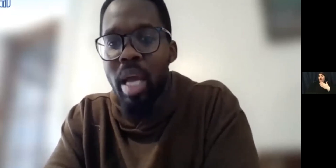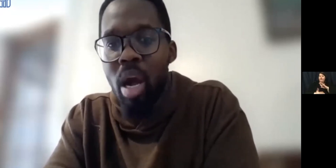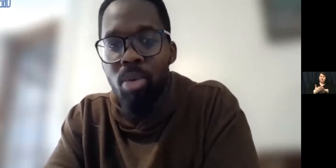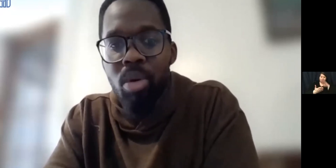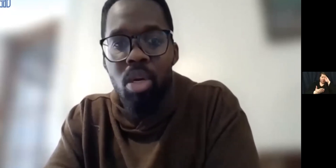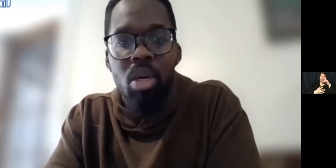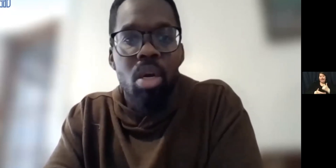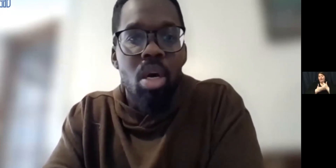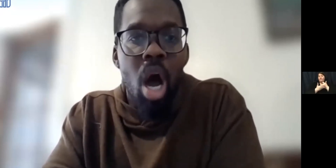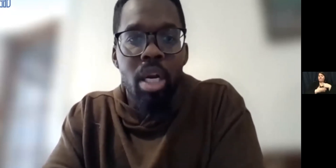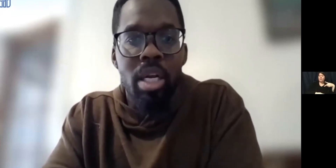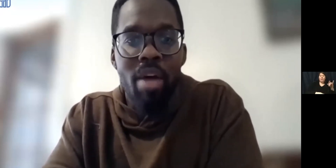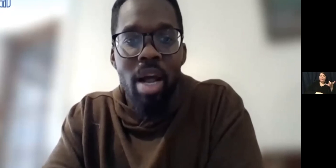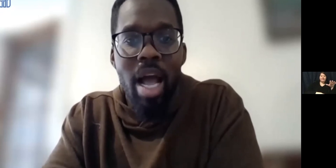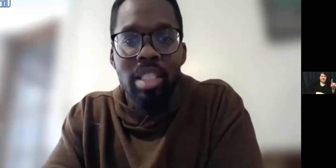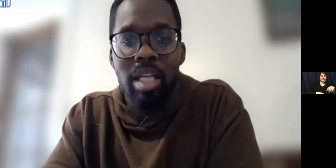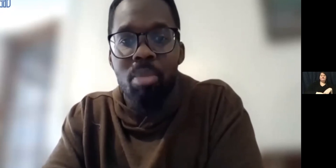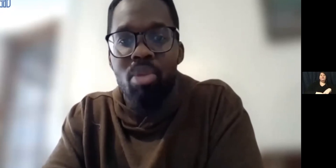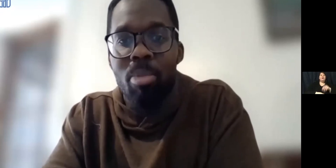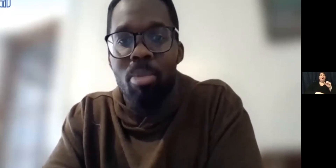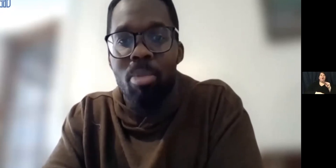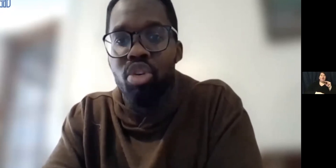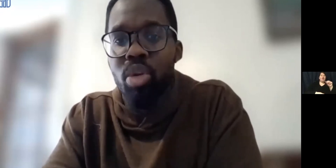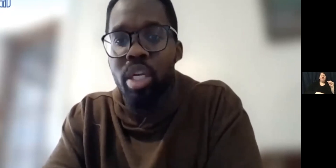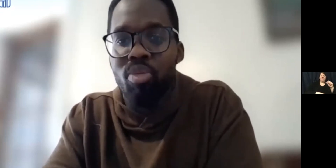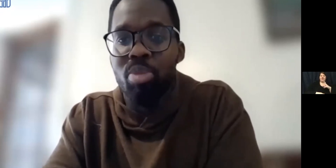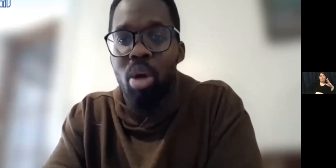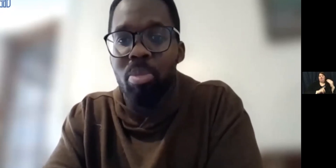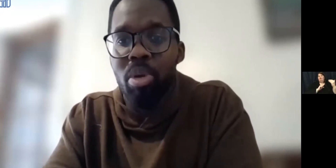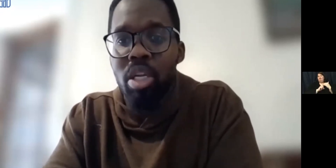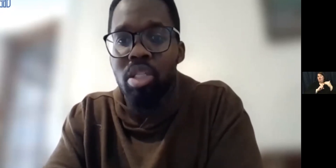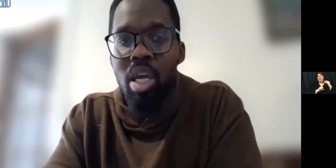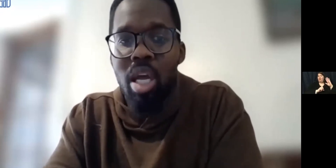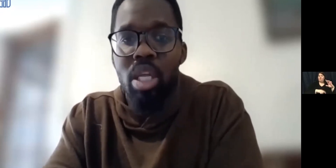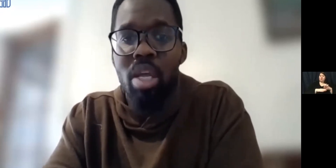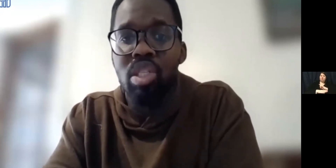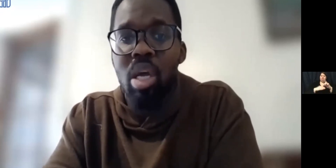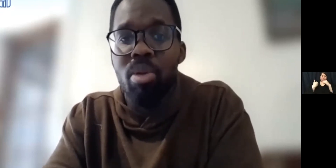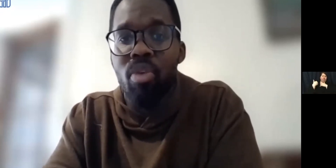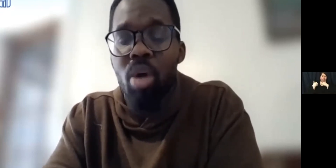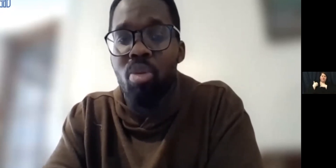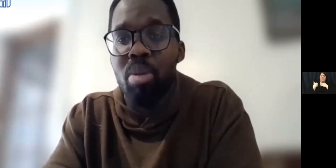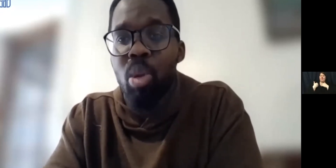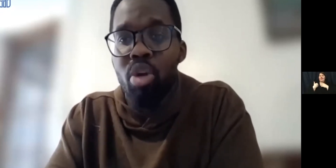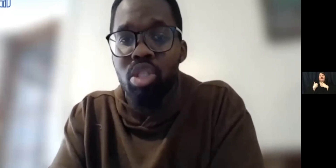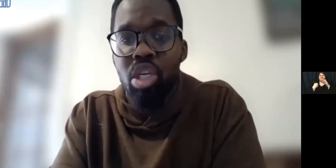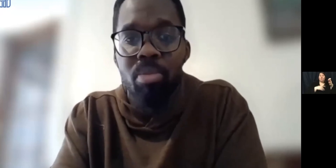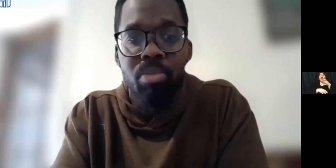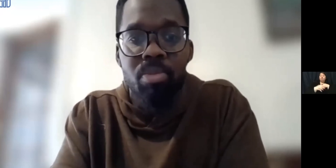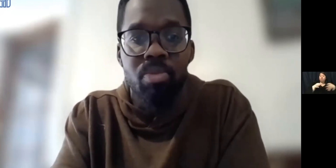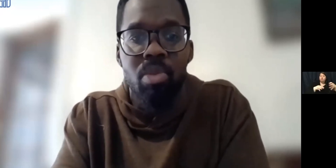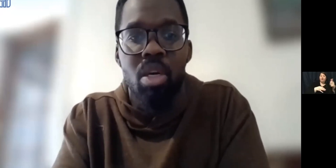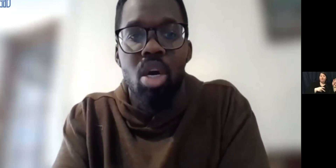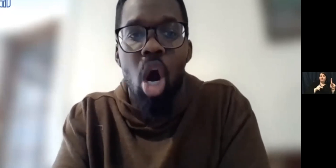help PYD out. Anna never has had to be reminded of her duties and responsibilities and would even sub in for other people on her